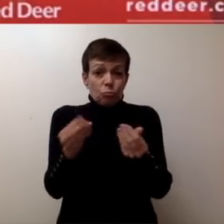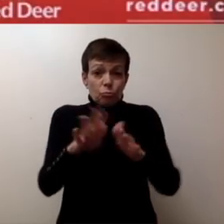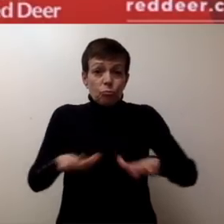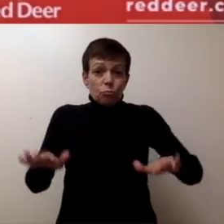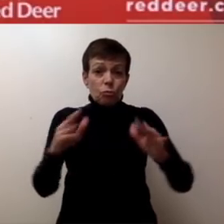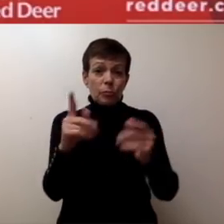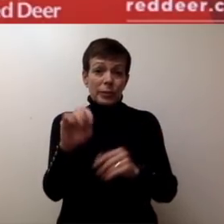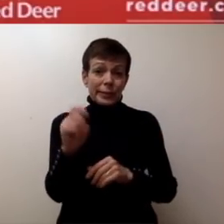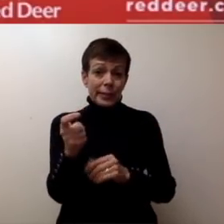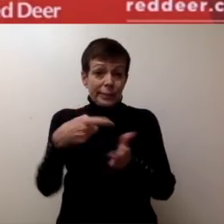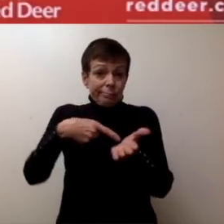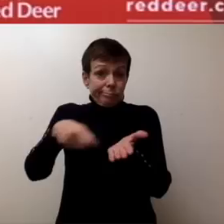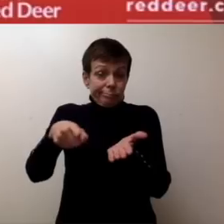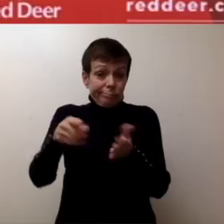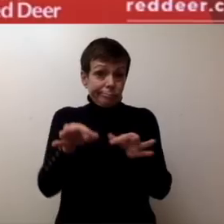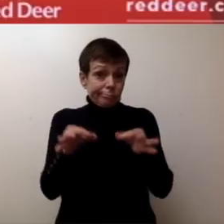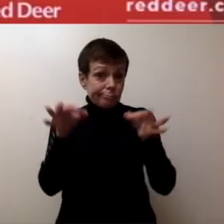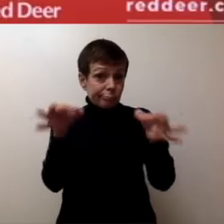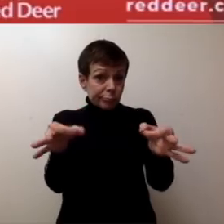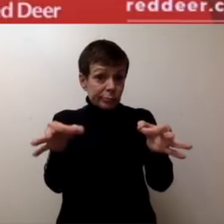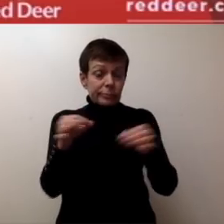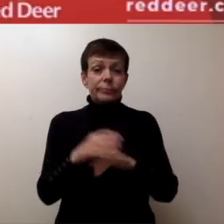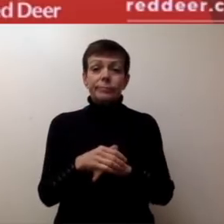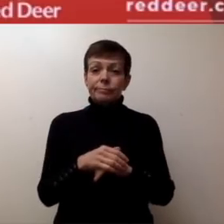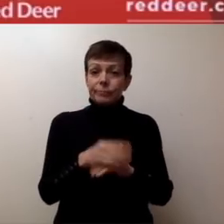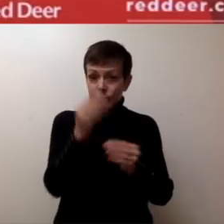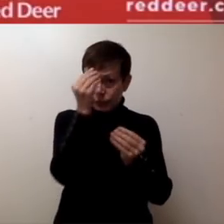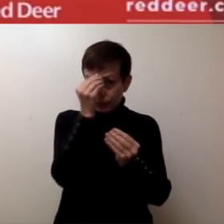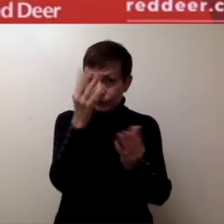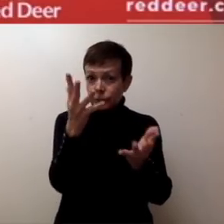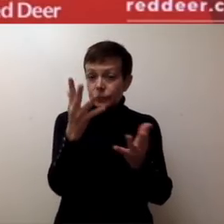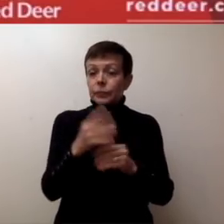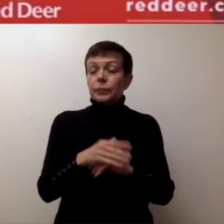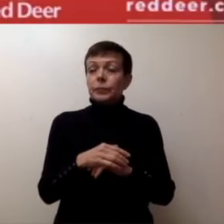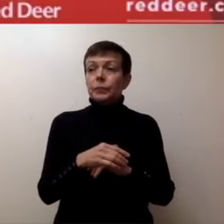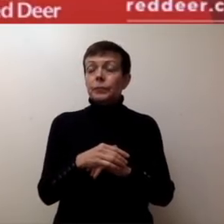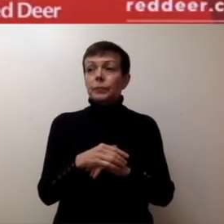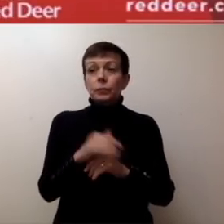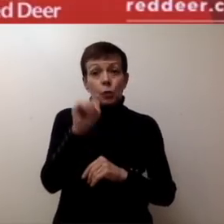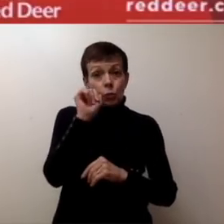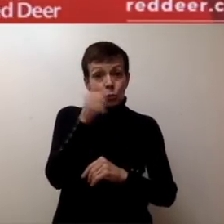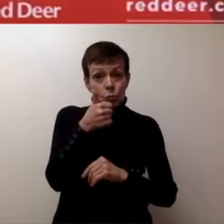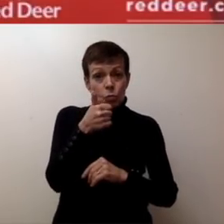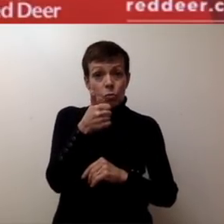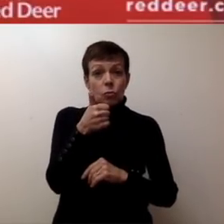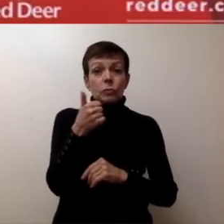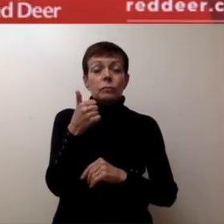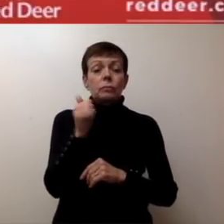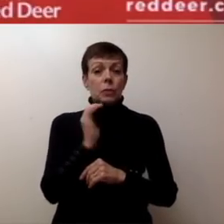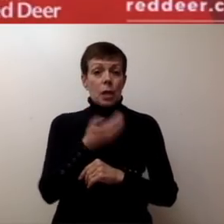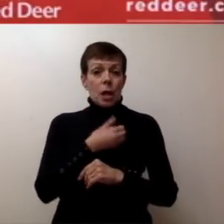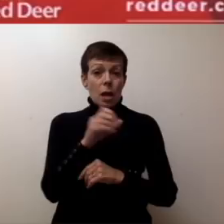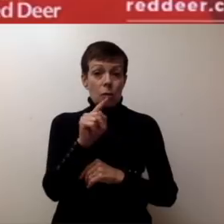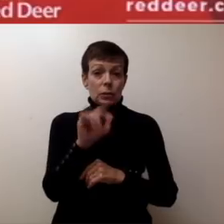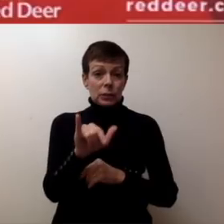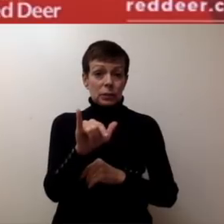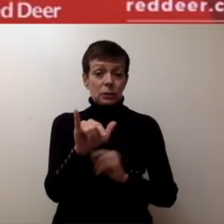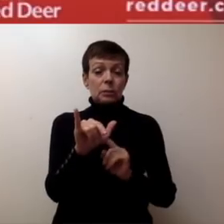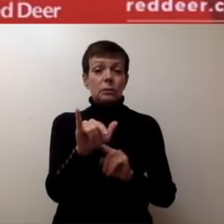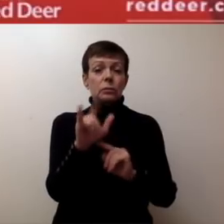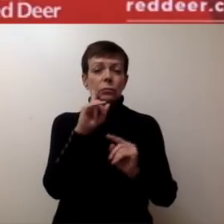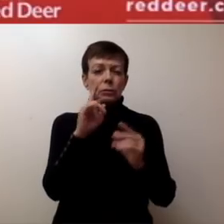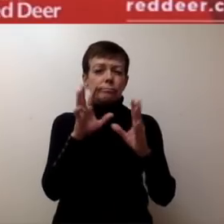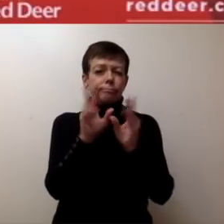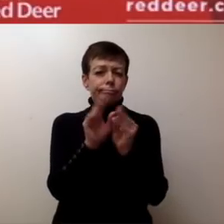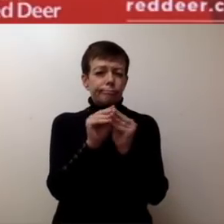I will say that we have a scheduled conversation tomorrow with municipal affairs regarding the